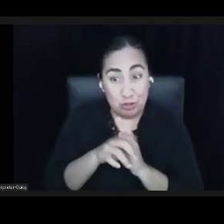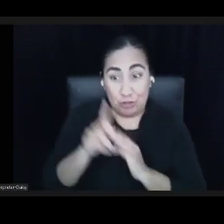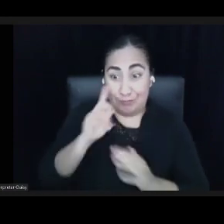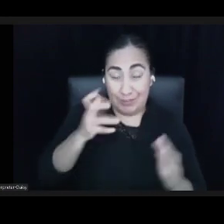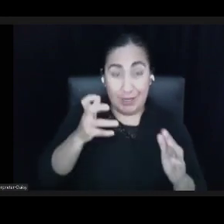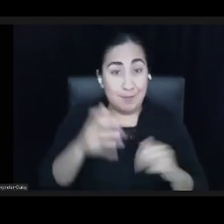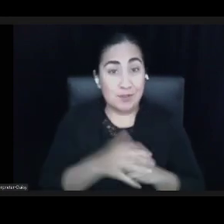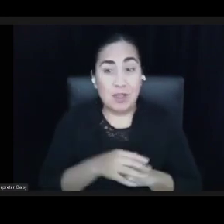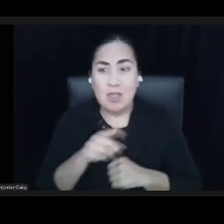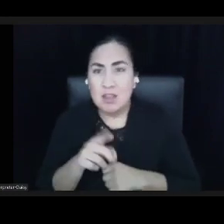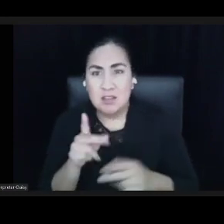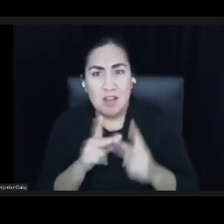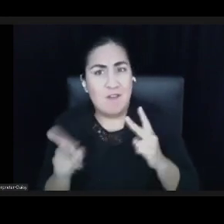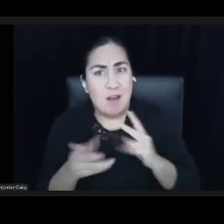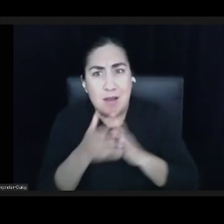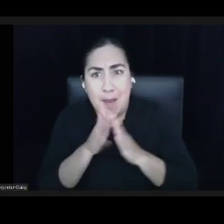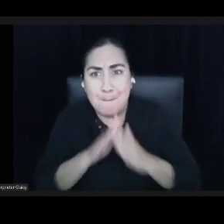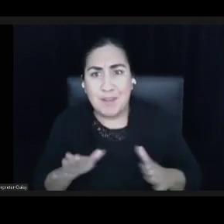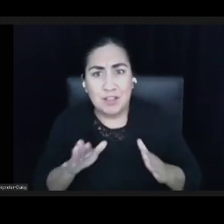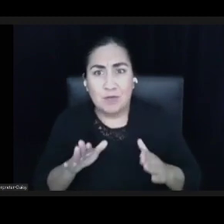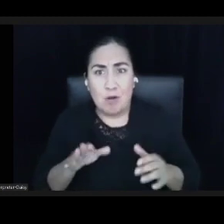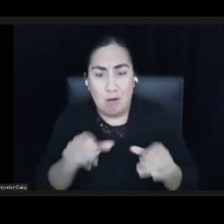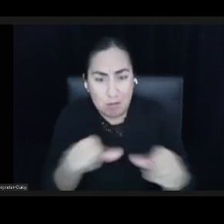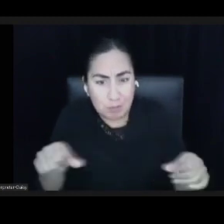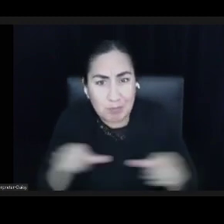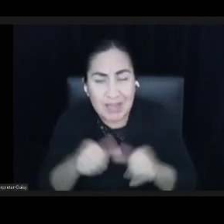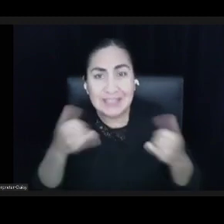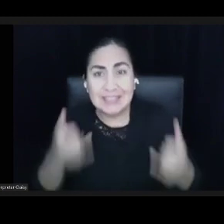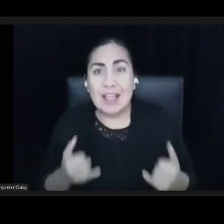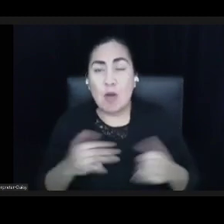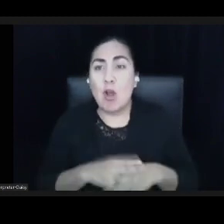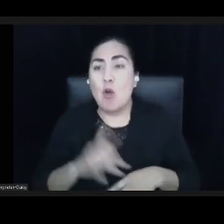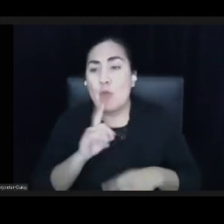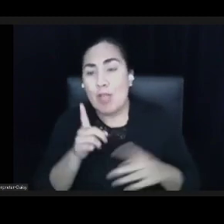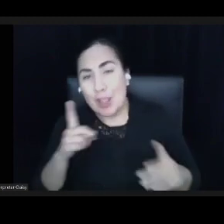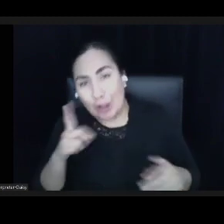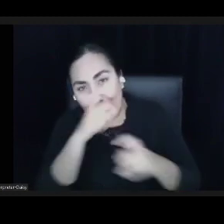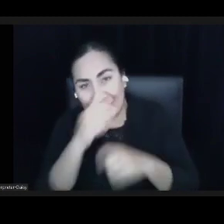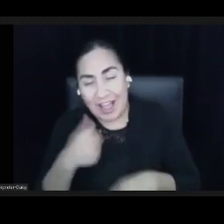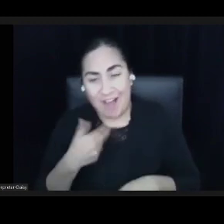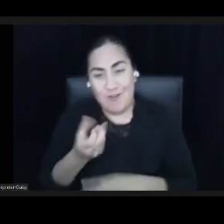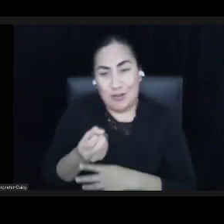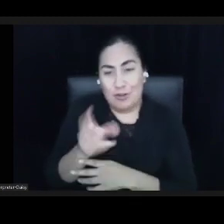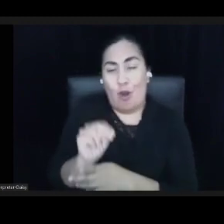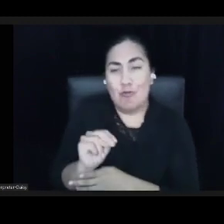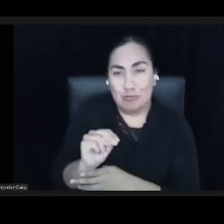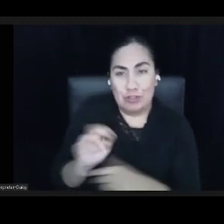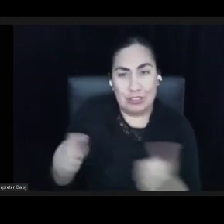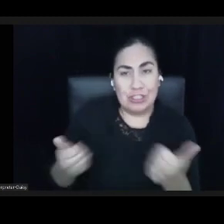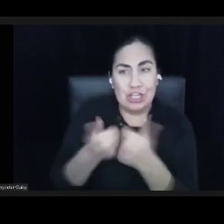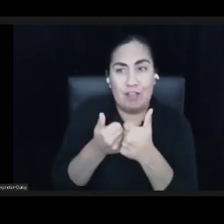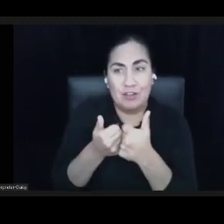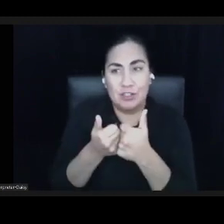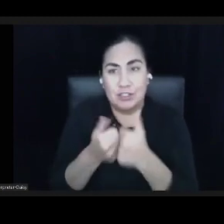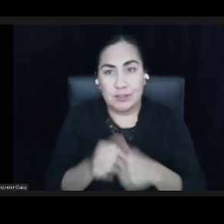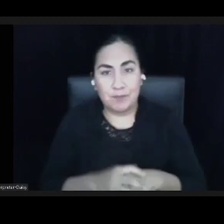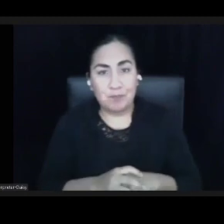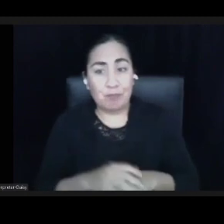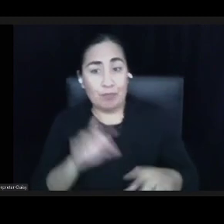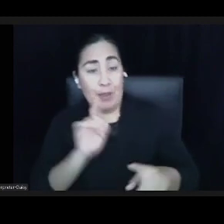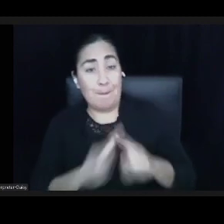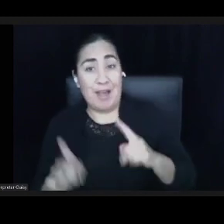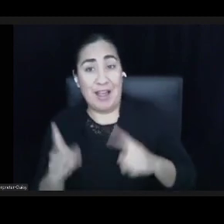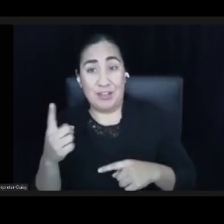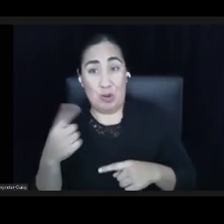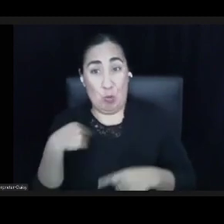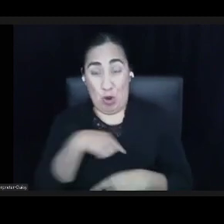a very peaceful space now. It is complex and it has its own challenges, but we're in a